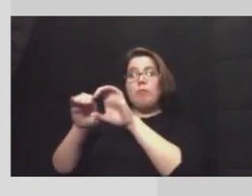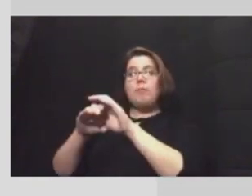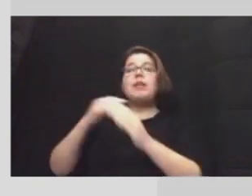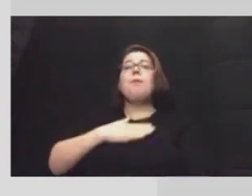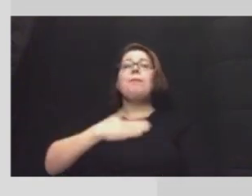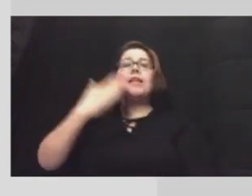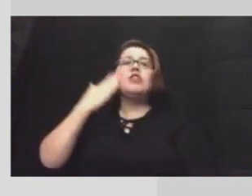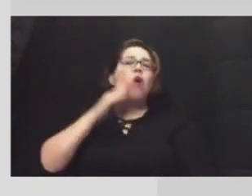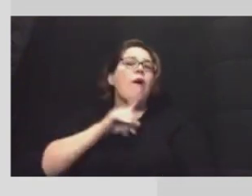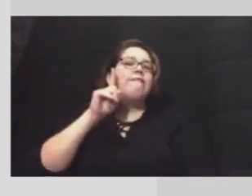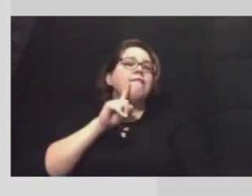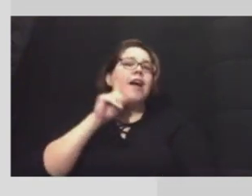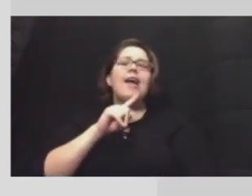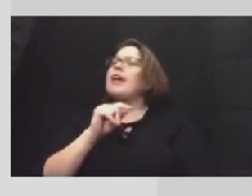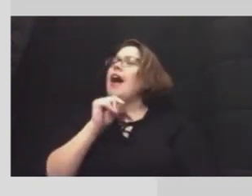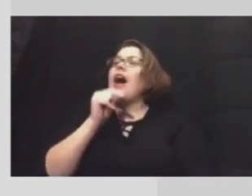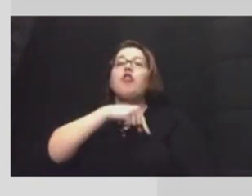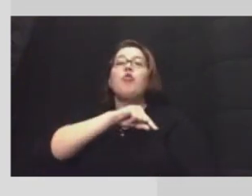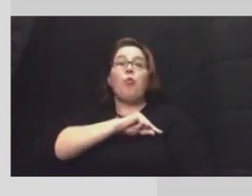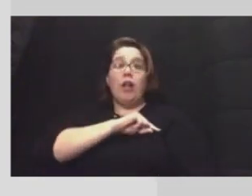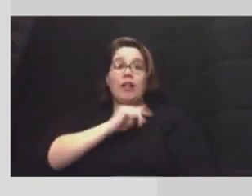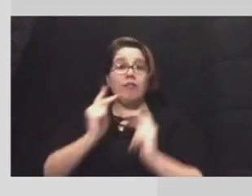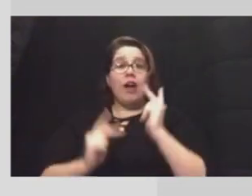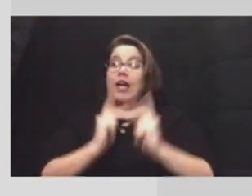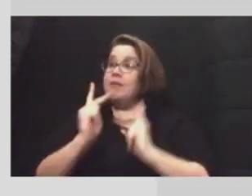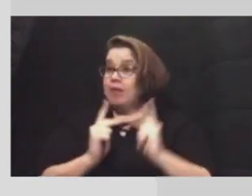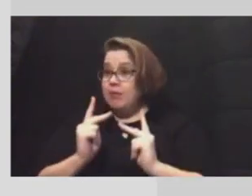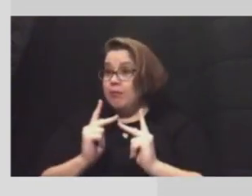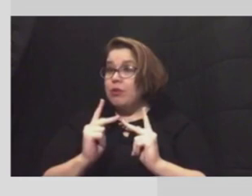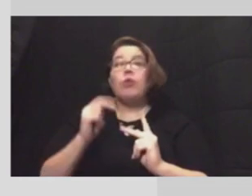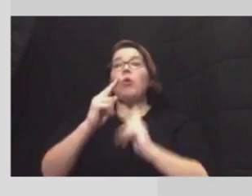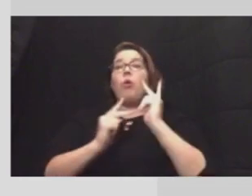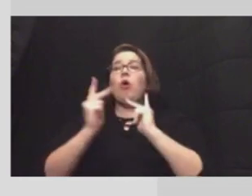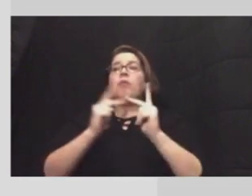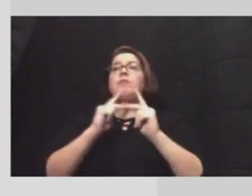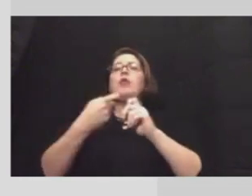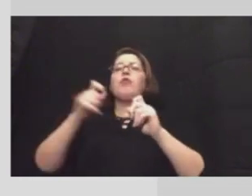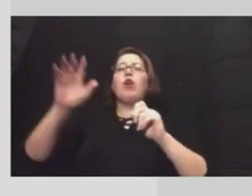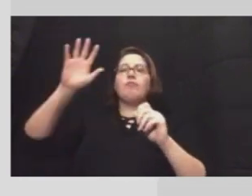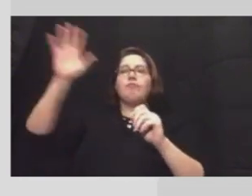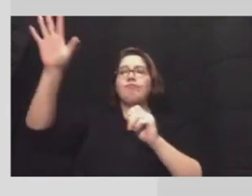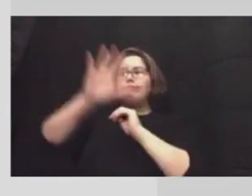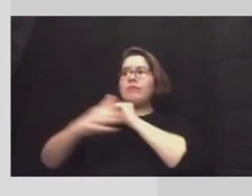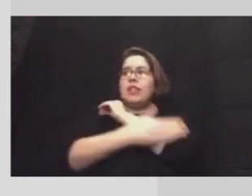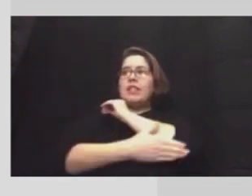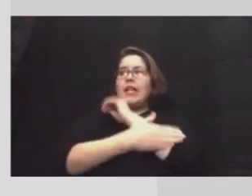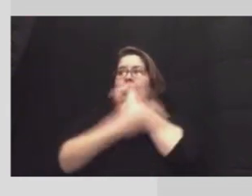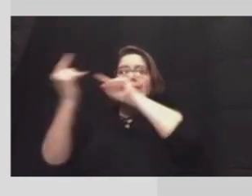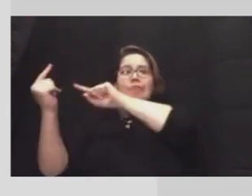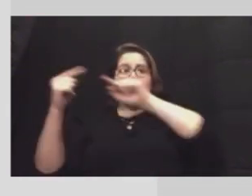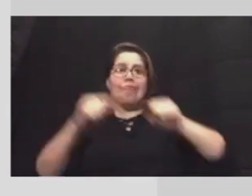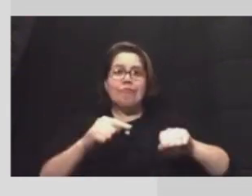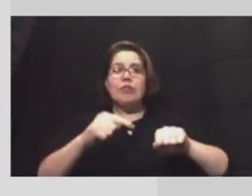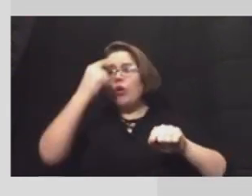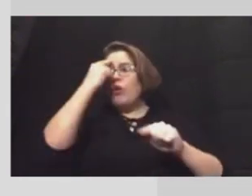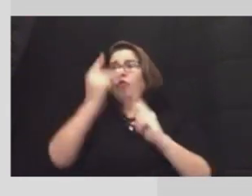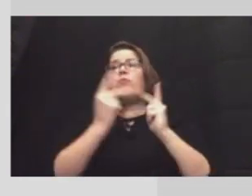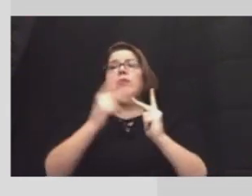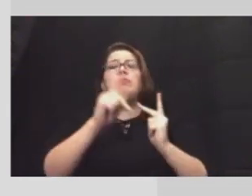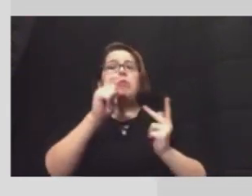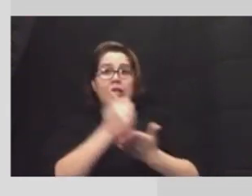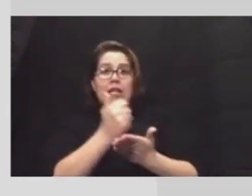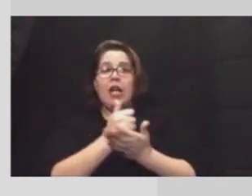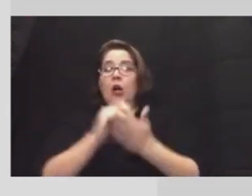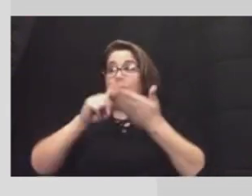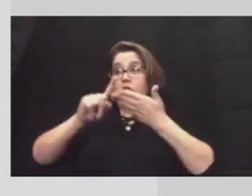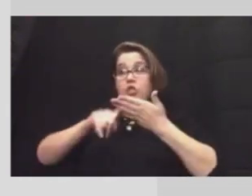fraudulent, unqualified contractors or those that come from all over the country looking for vulnerable customers. To check